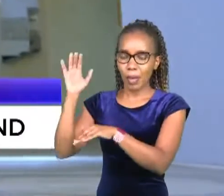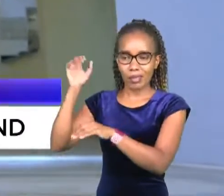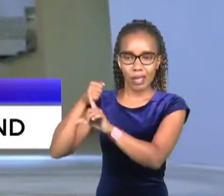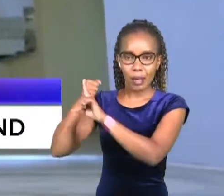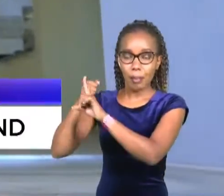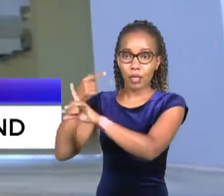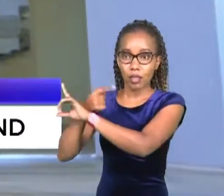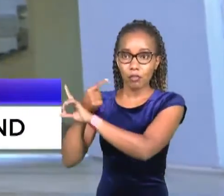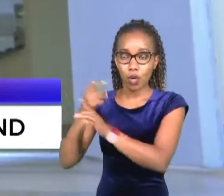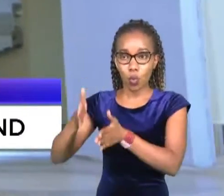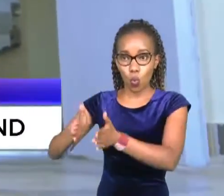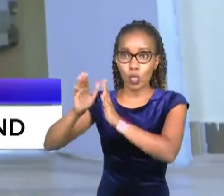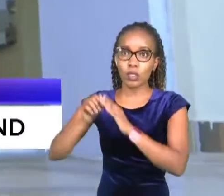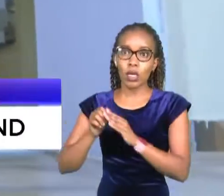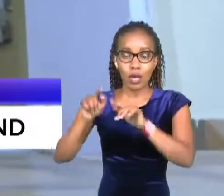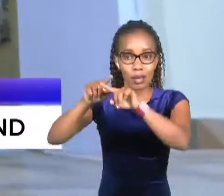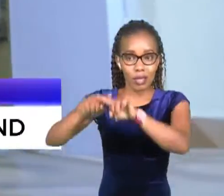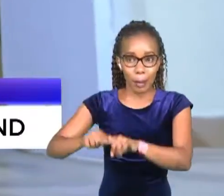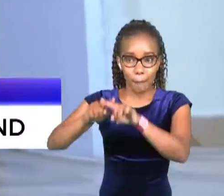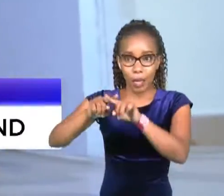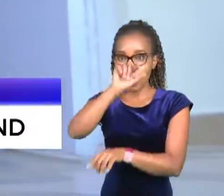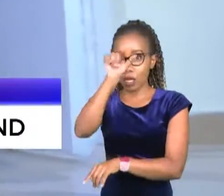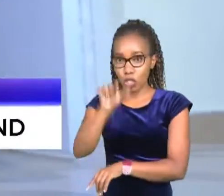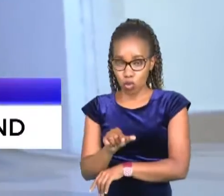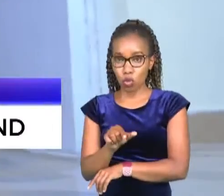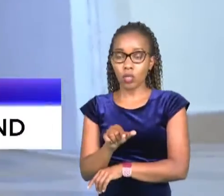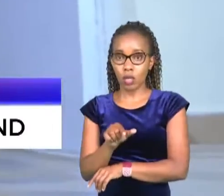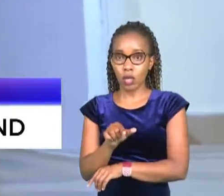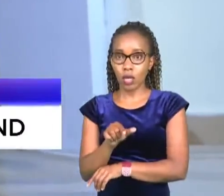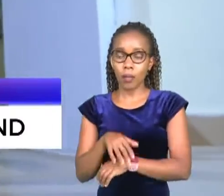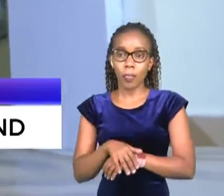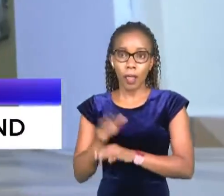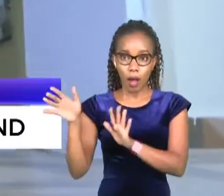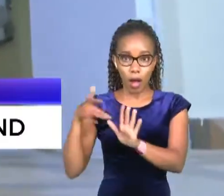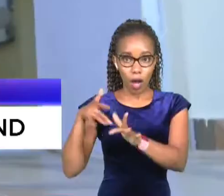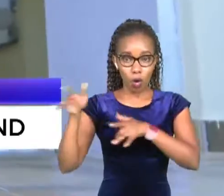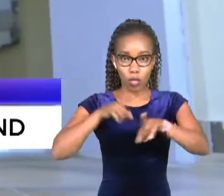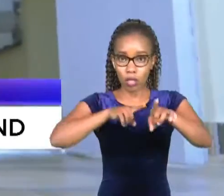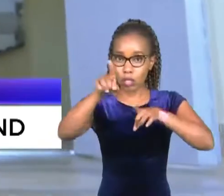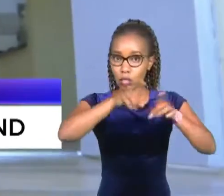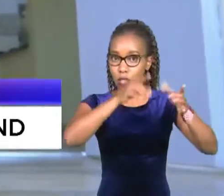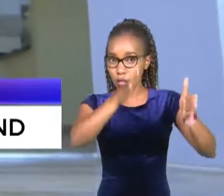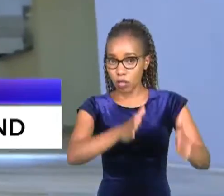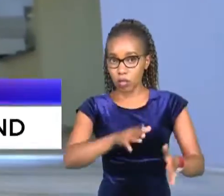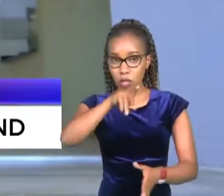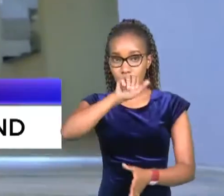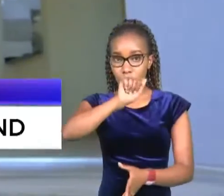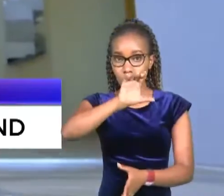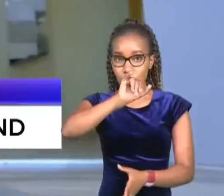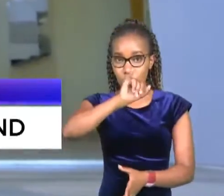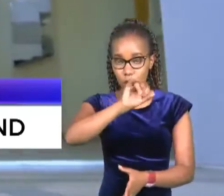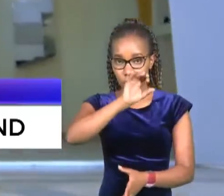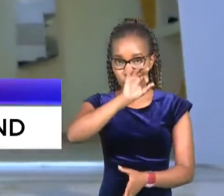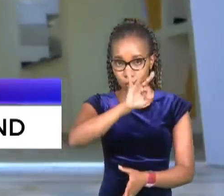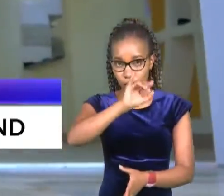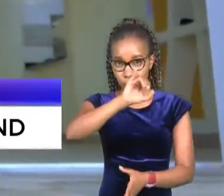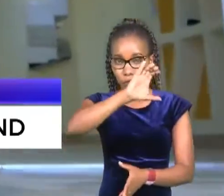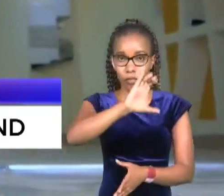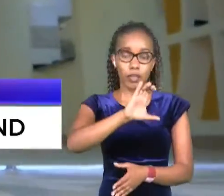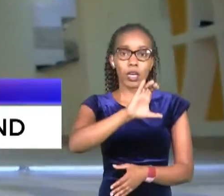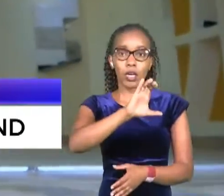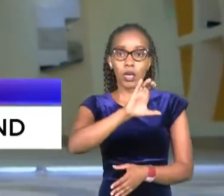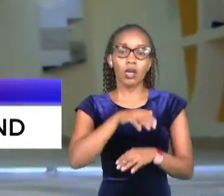largely dependent on region and asset class according to the director of pacific reality investment faroson murethi